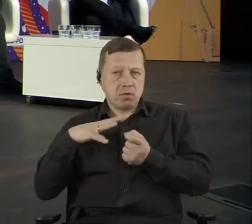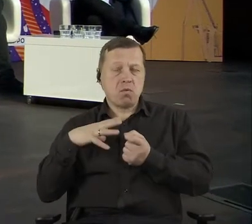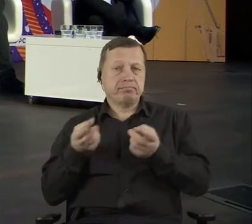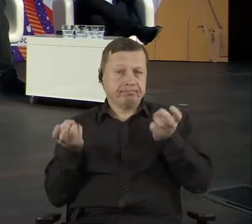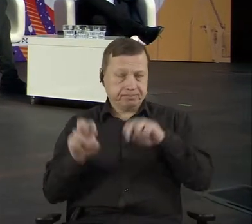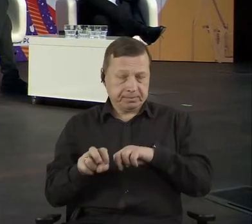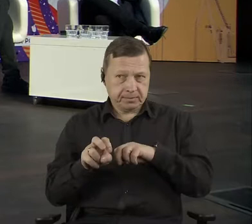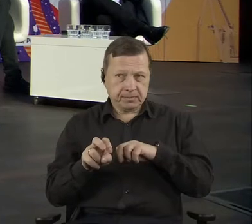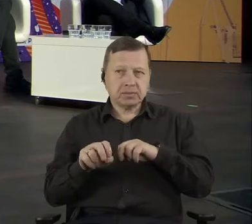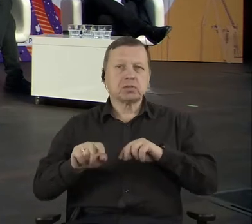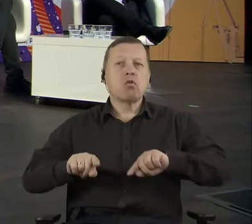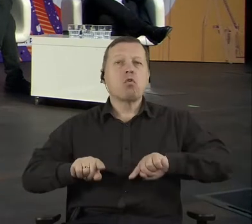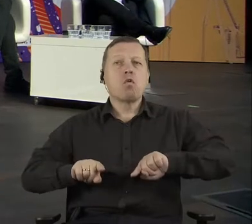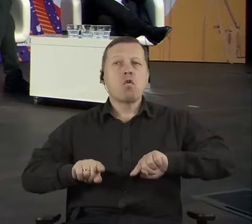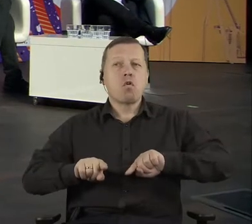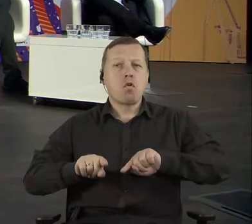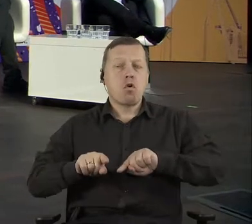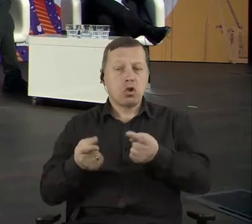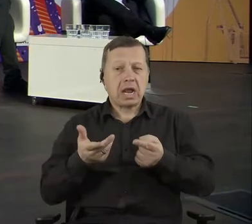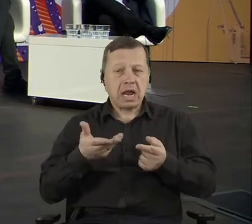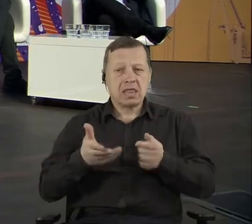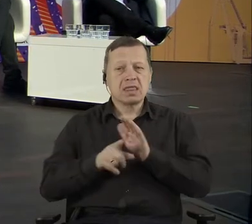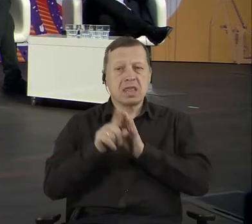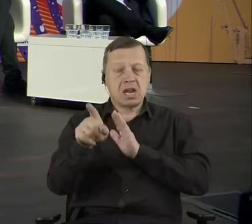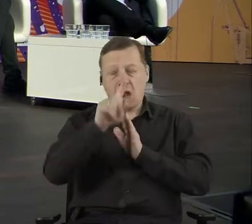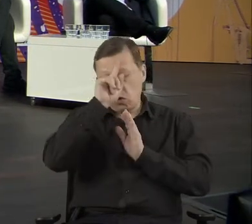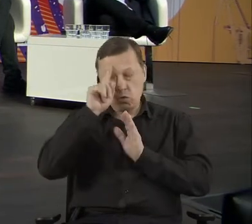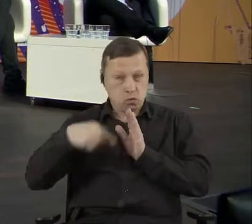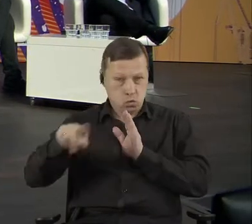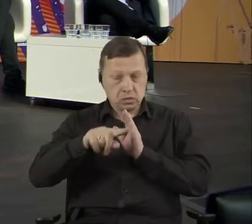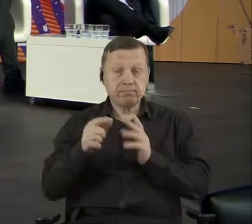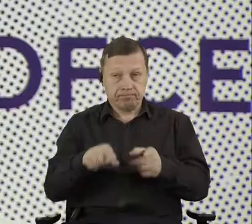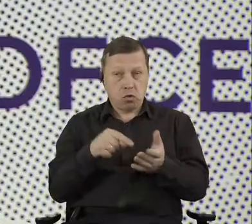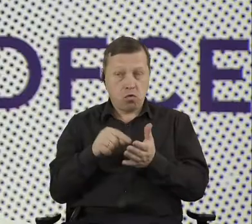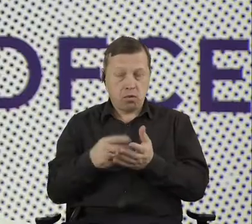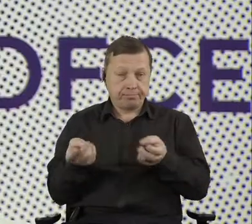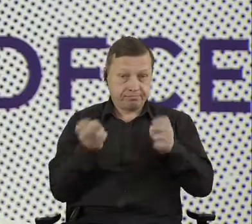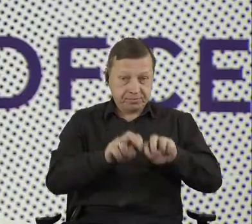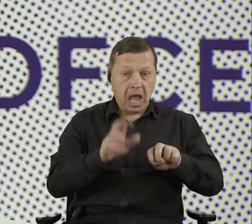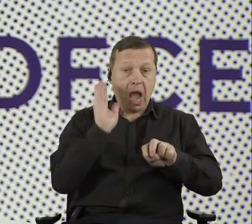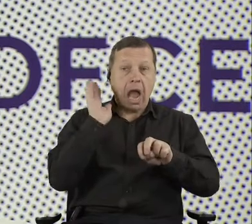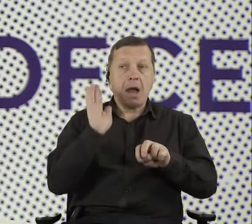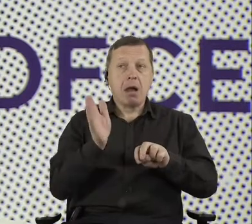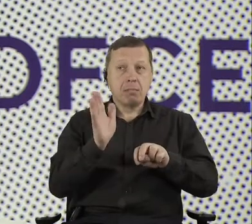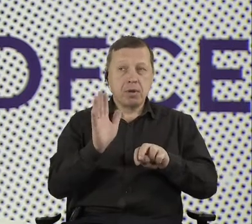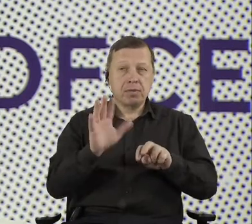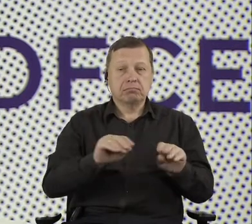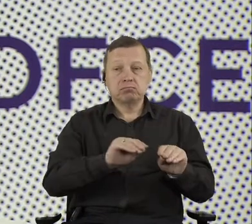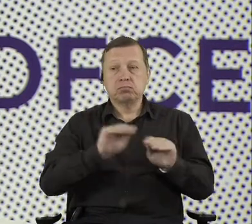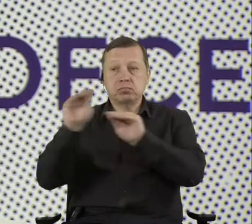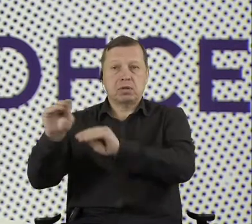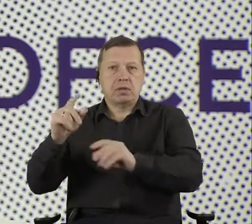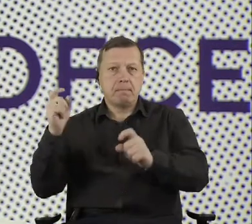society organization, and later on transferred to the state. But I would like also to